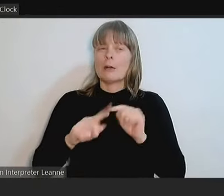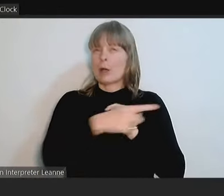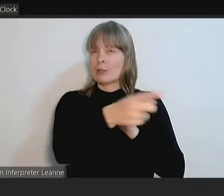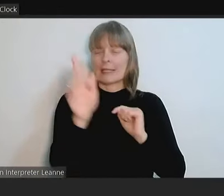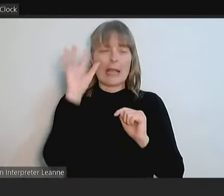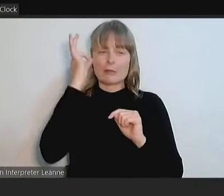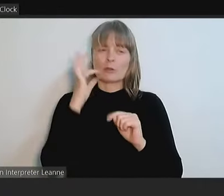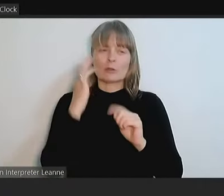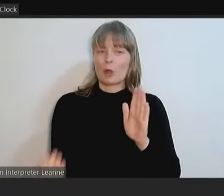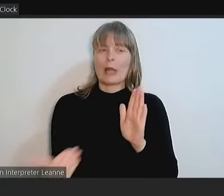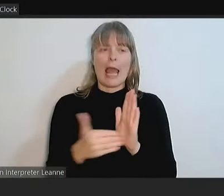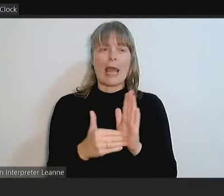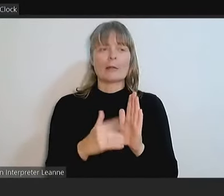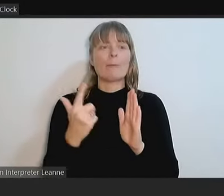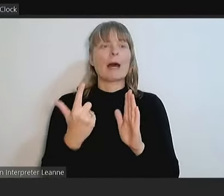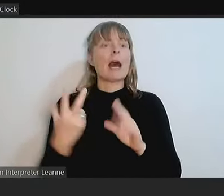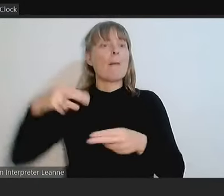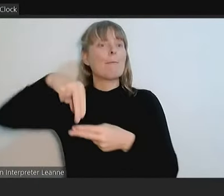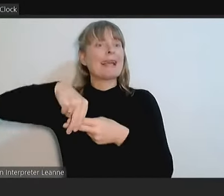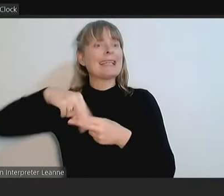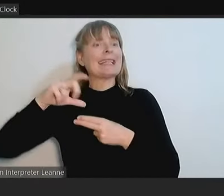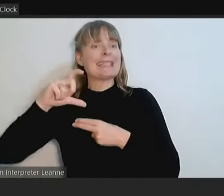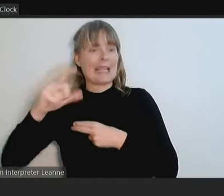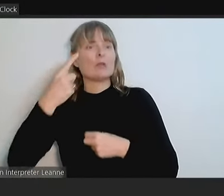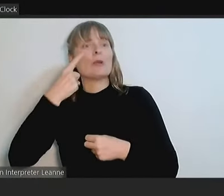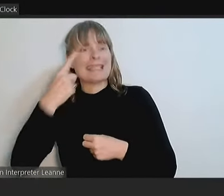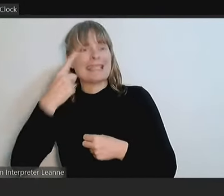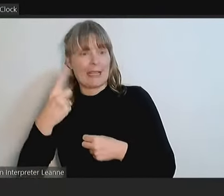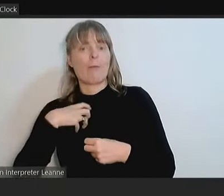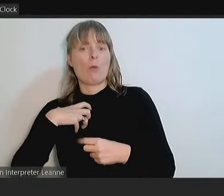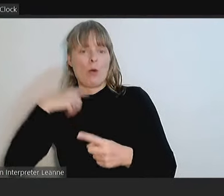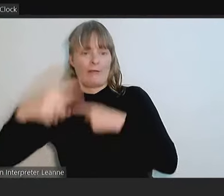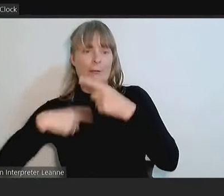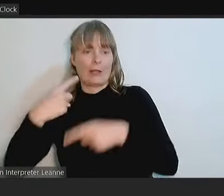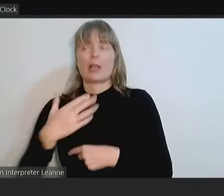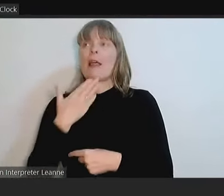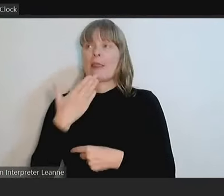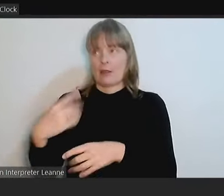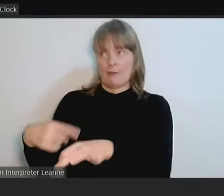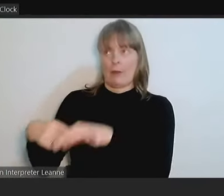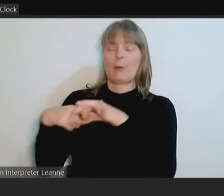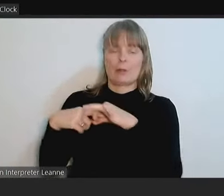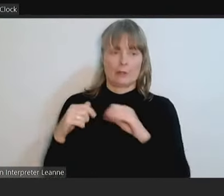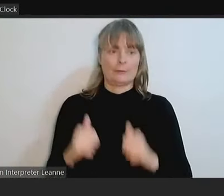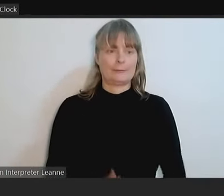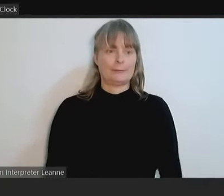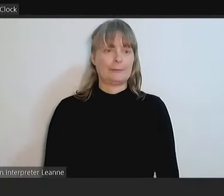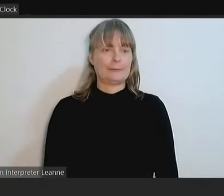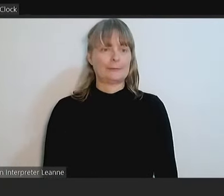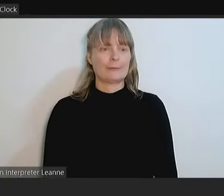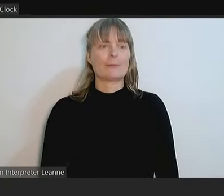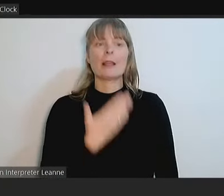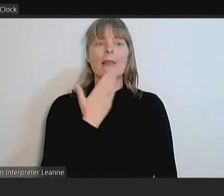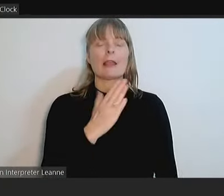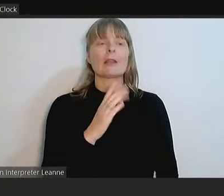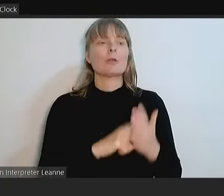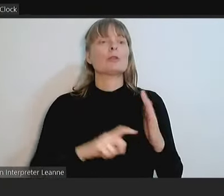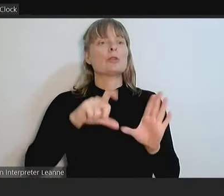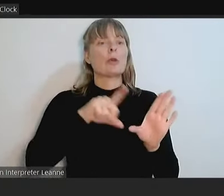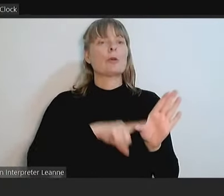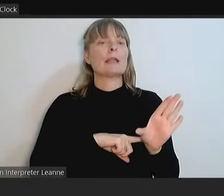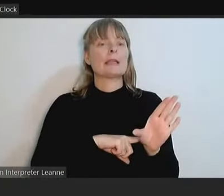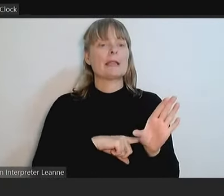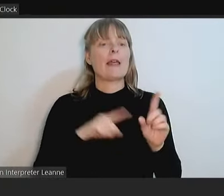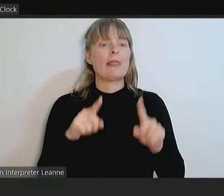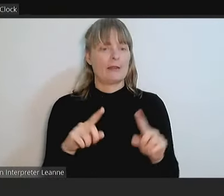detail at Appendix C within the Council report tonight. And thank you again for the questions. Thank you, Jodie. And that concludes this evening's